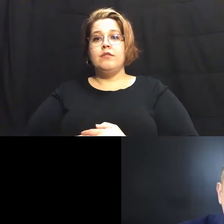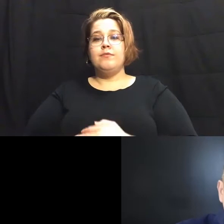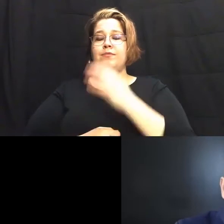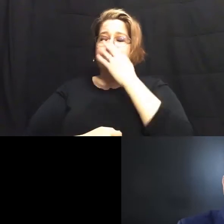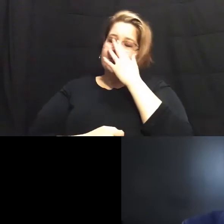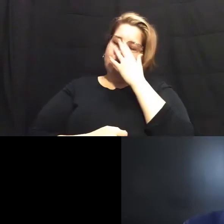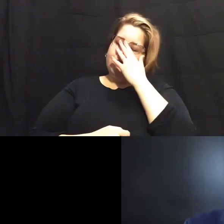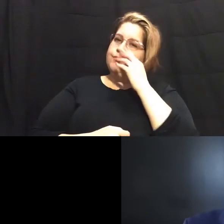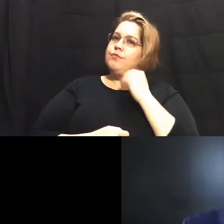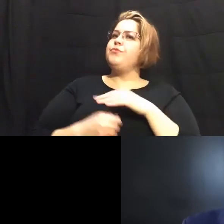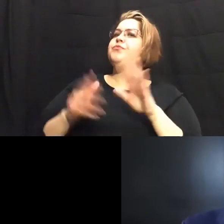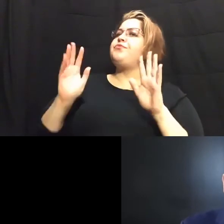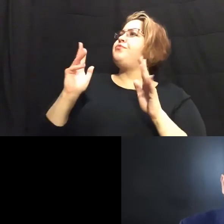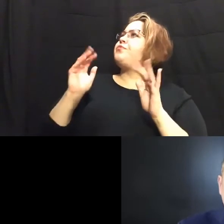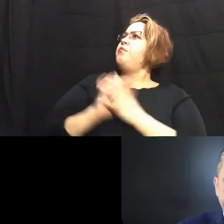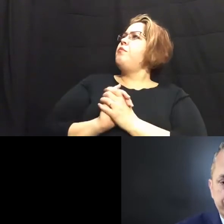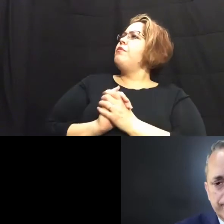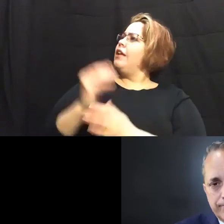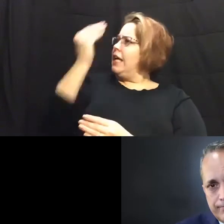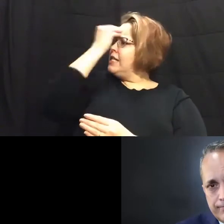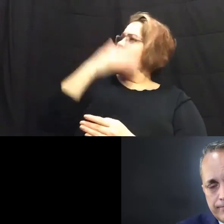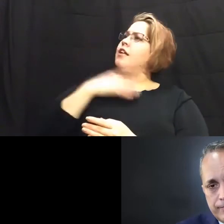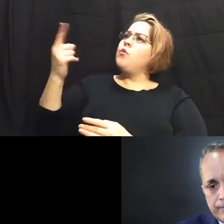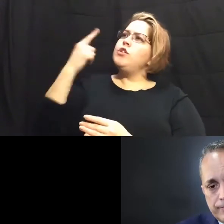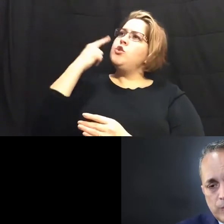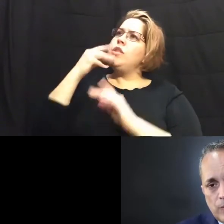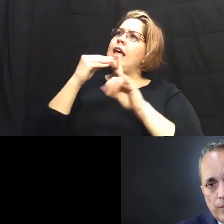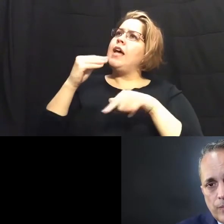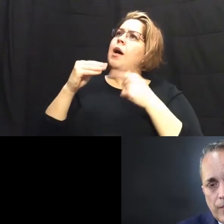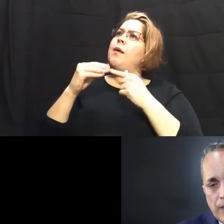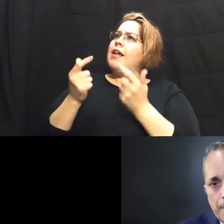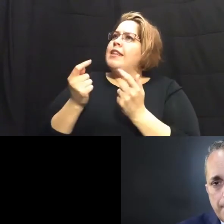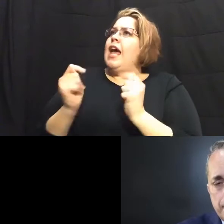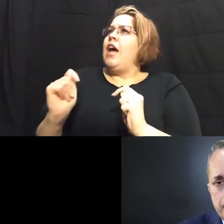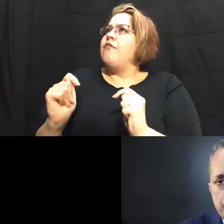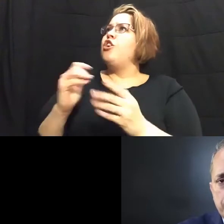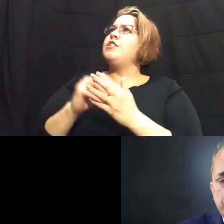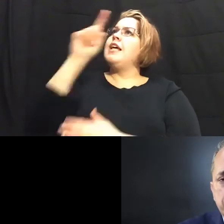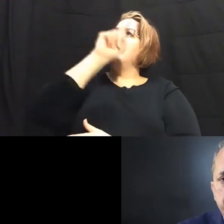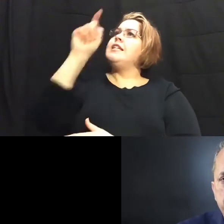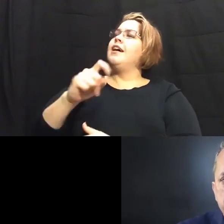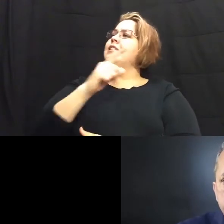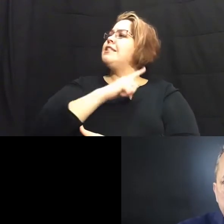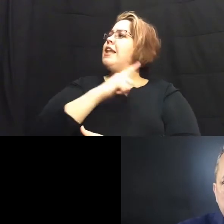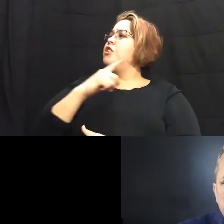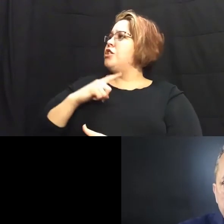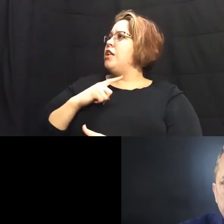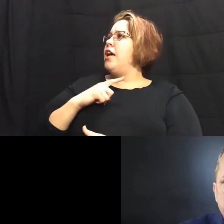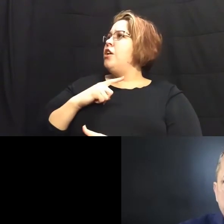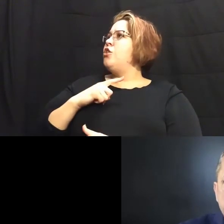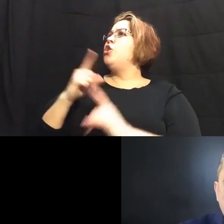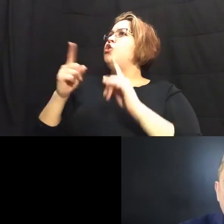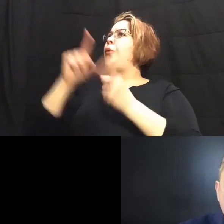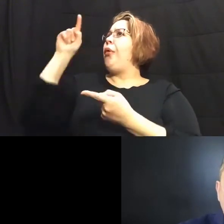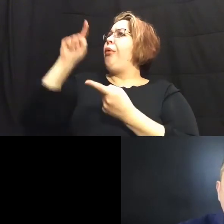what um tell us what you think about the efforts in the texas legislature to cut voter access